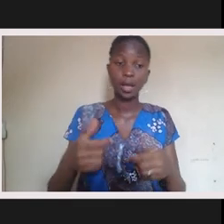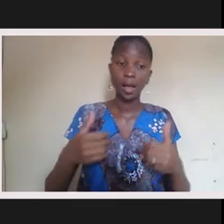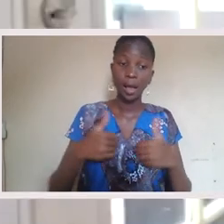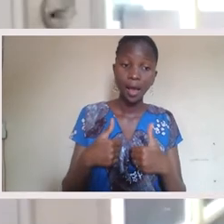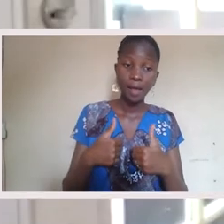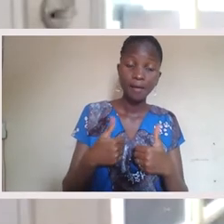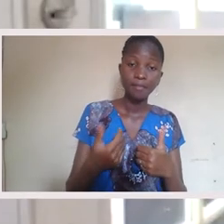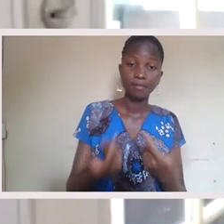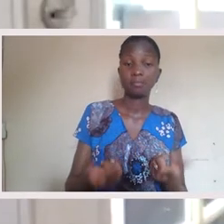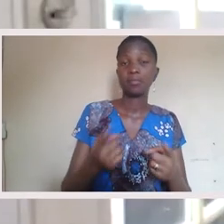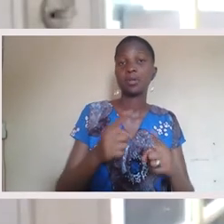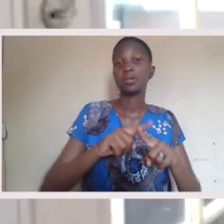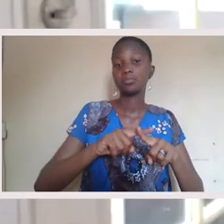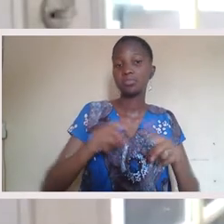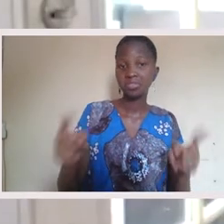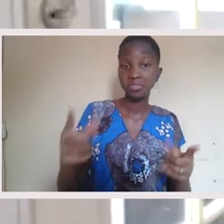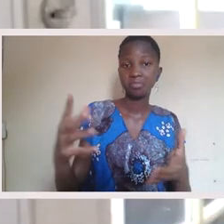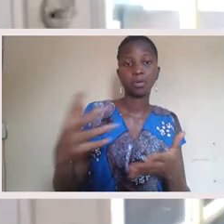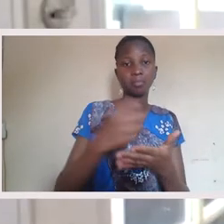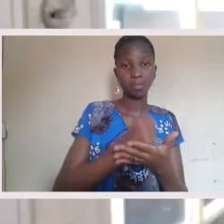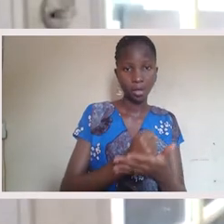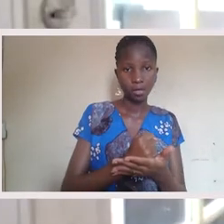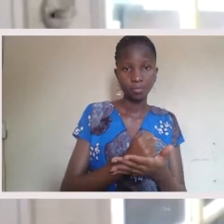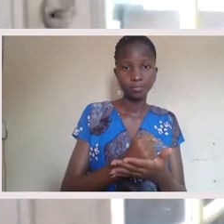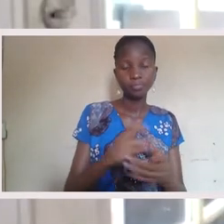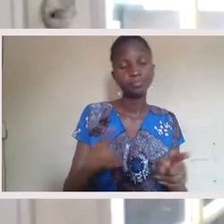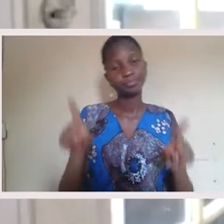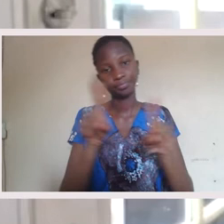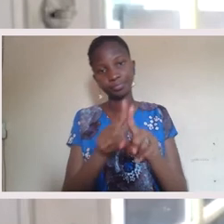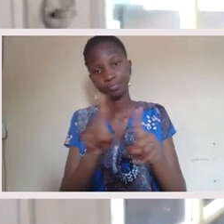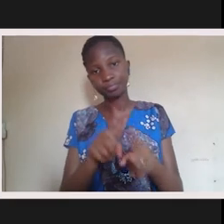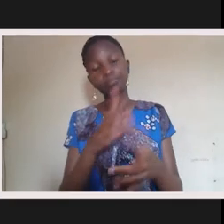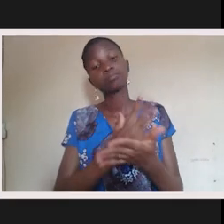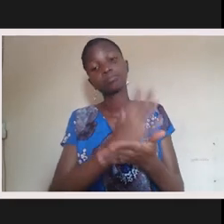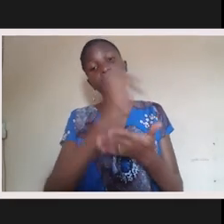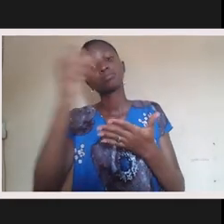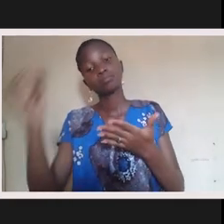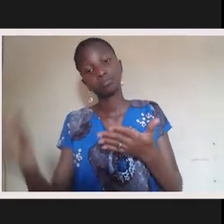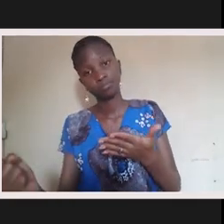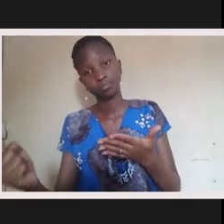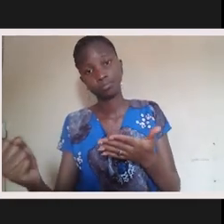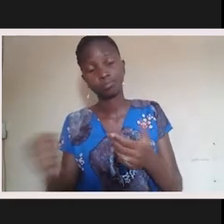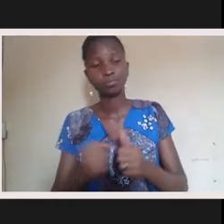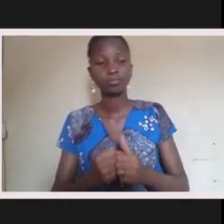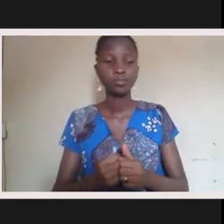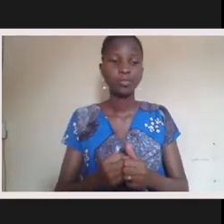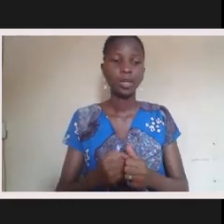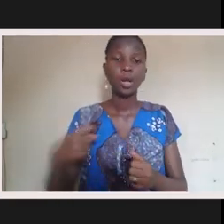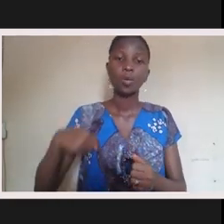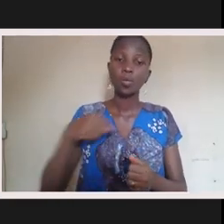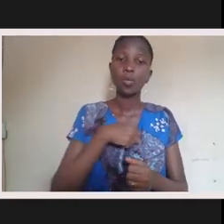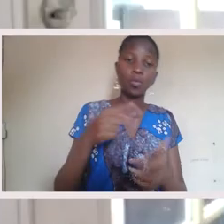there have been gains, but there have also been monumental losses. Yeah. Get us to this point.